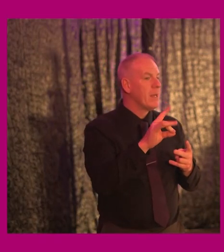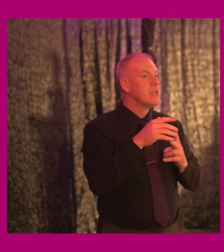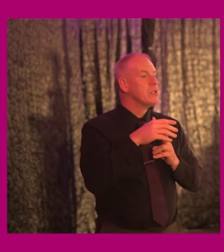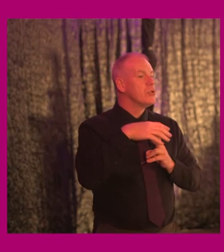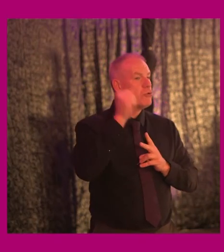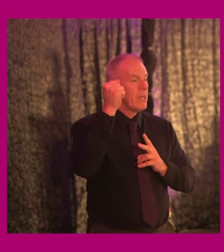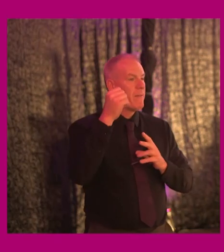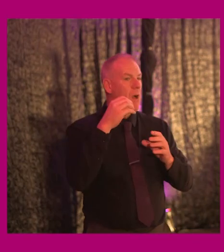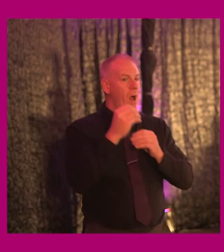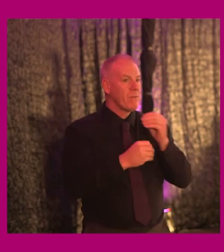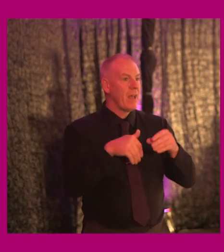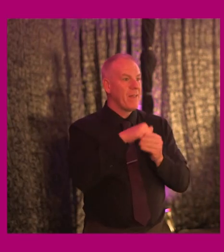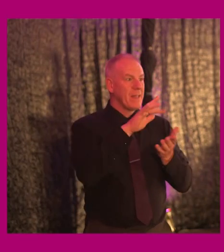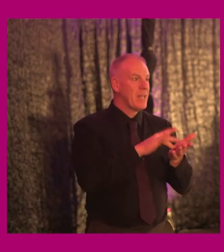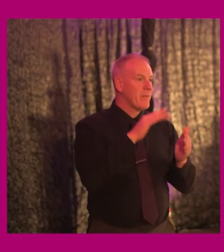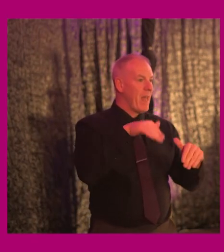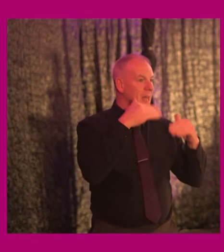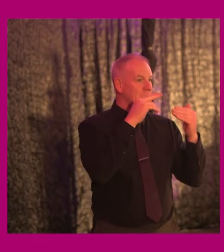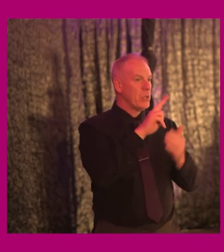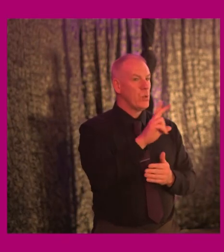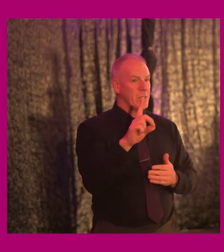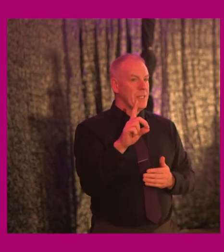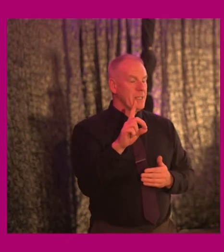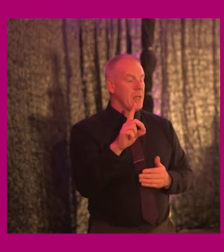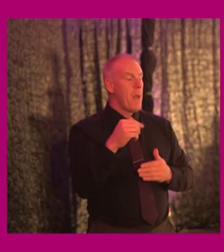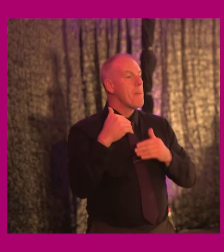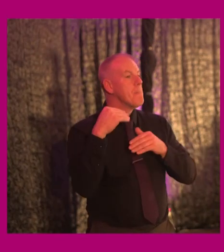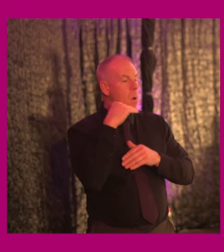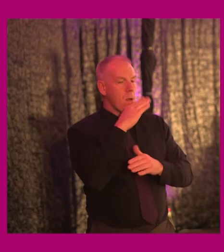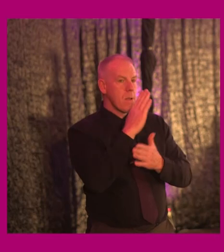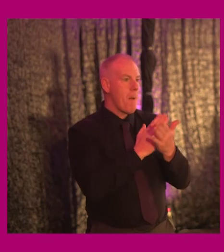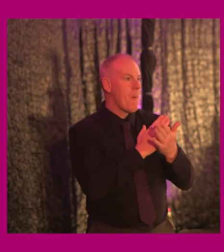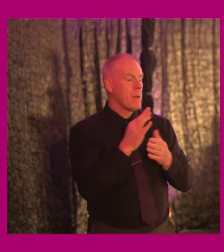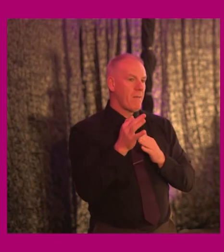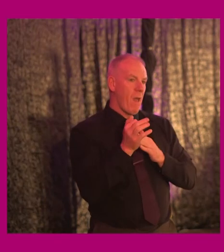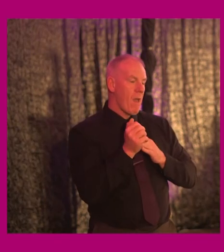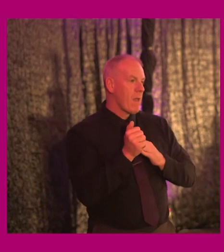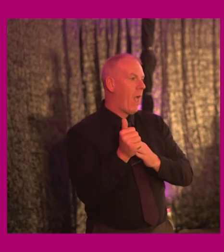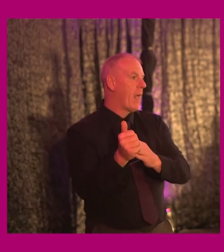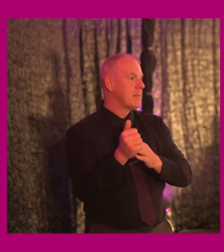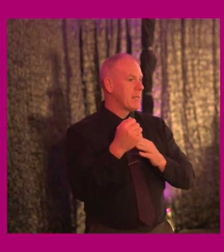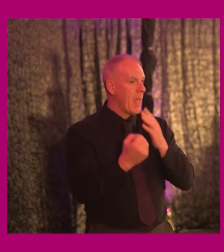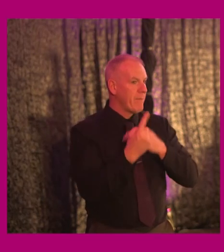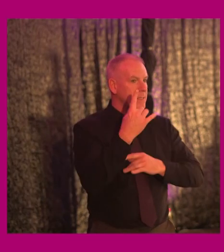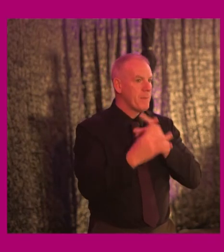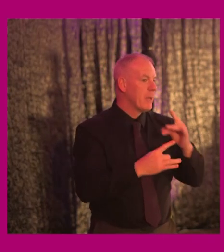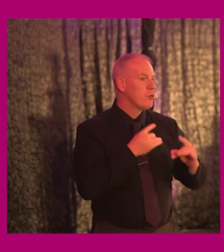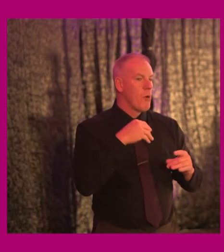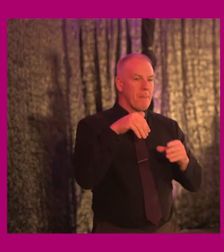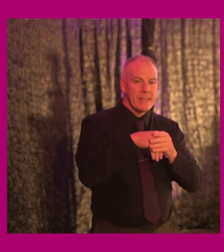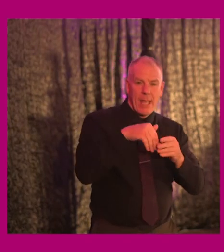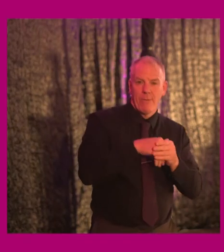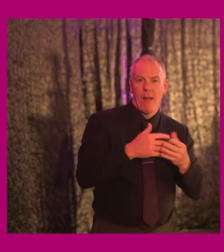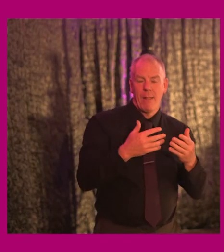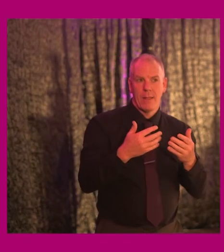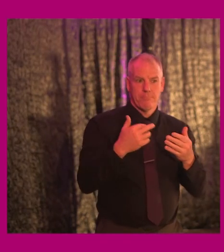Universal Design, both of whom who've taken such an important role in, in guiding the whole event and ensuring that the content was as